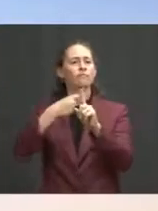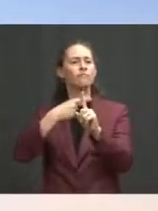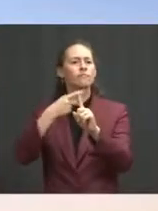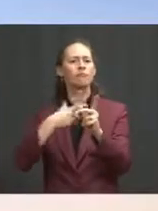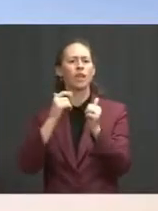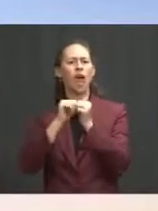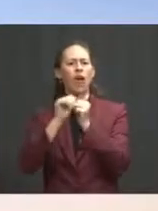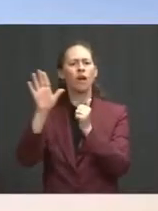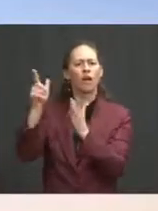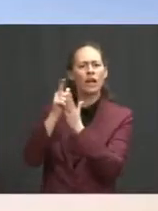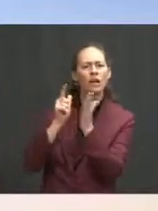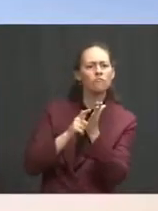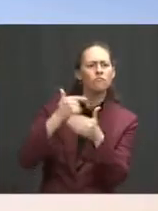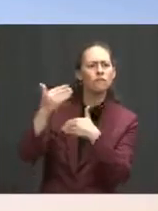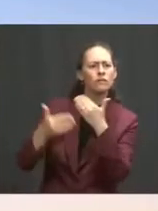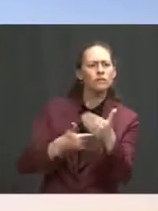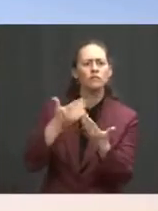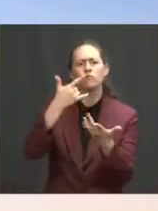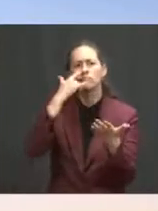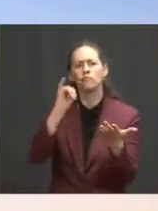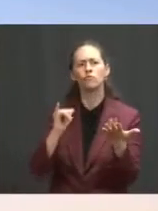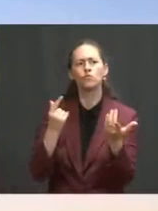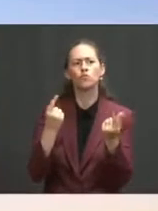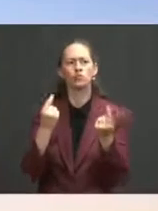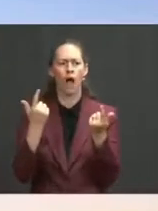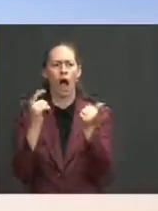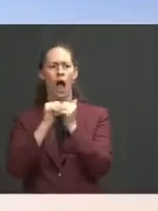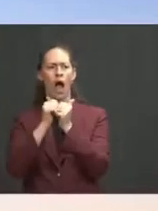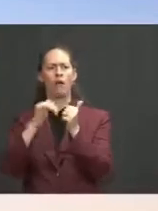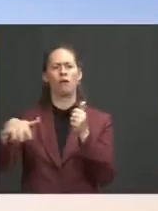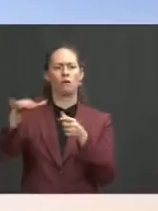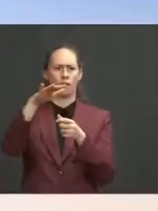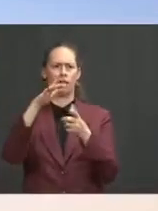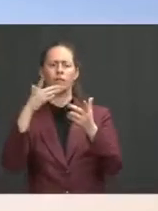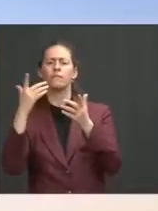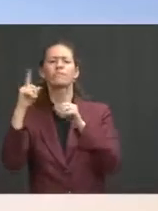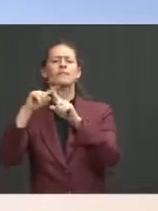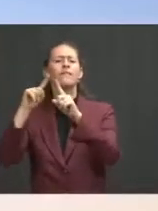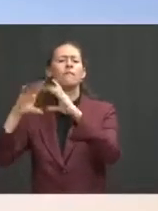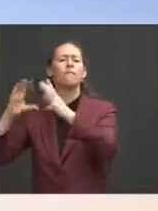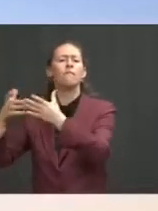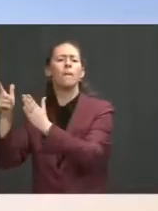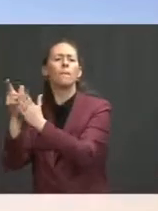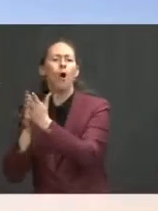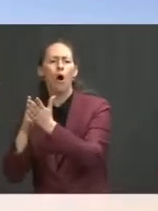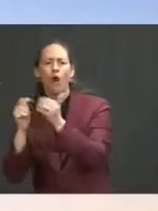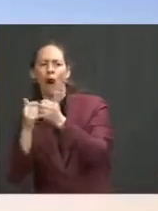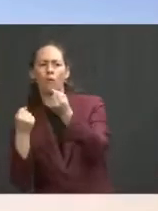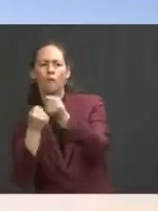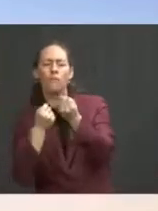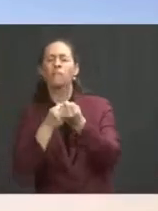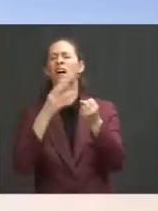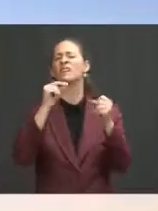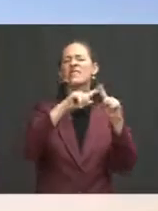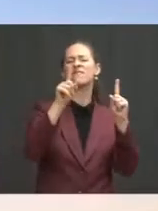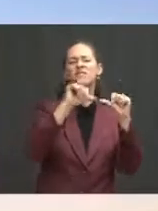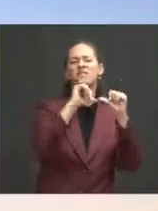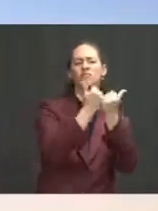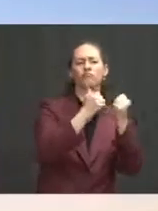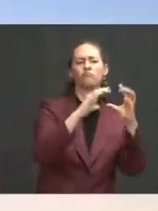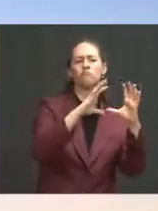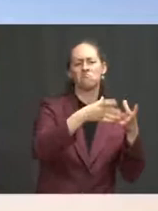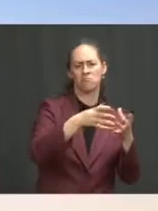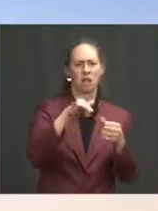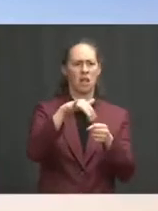associations, community-based organizations, emergency rental assistance administrators, and local philanthropies from cities across the